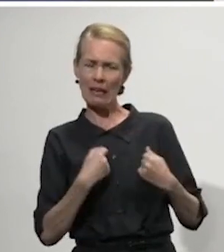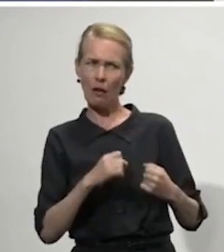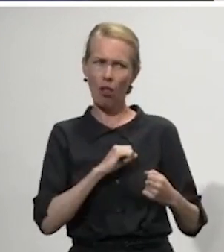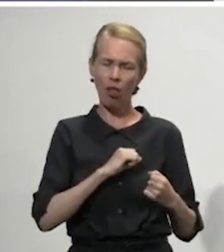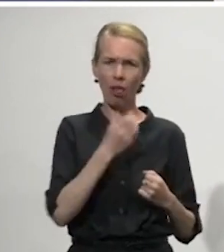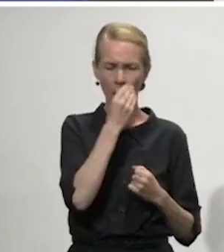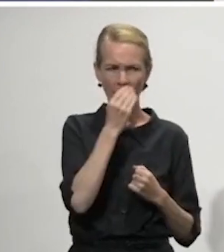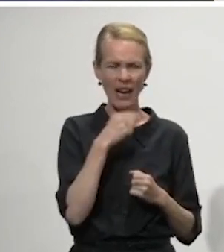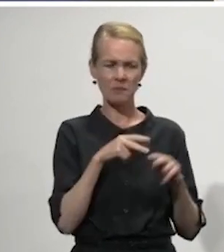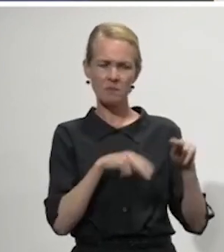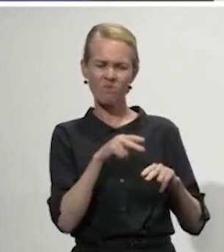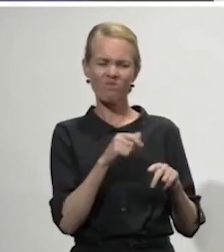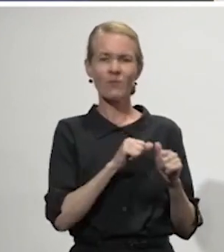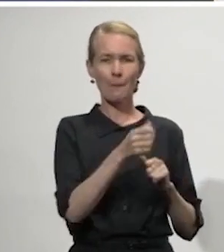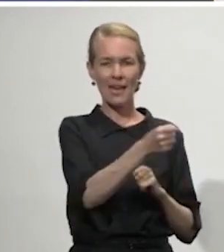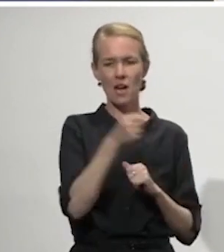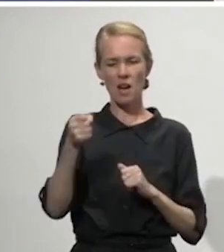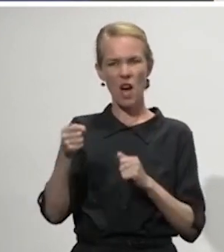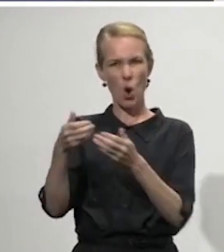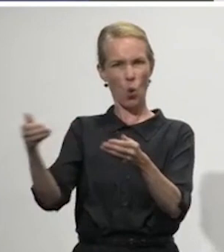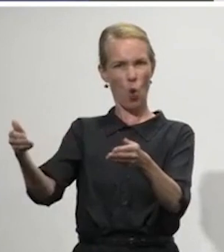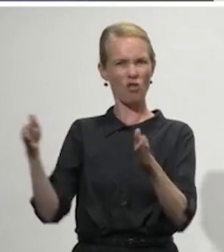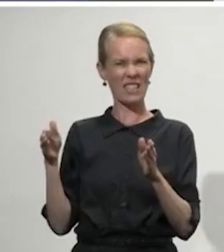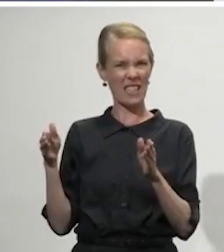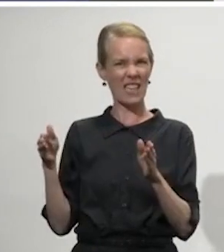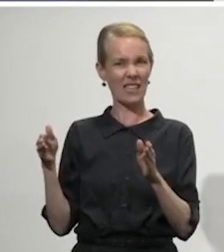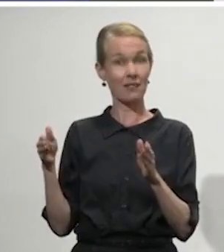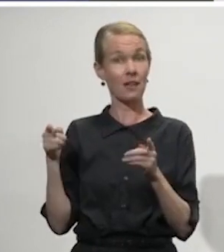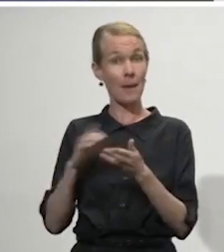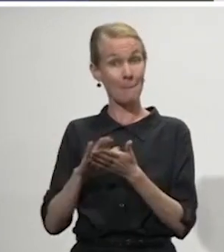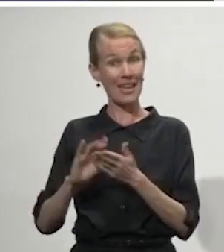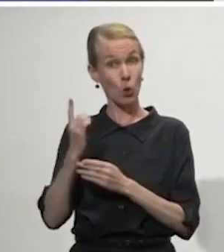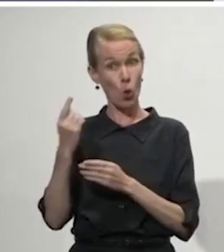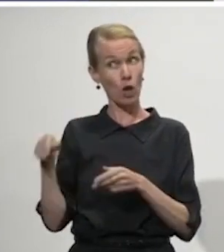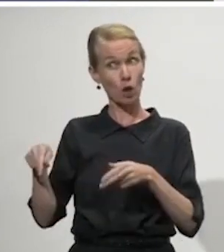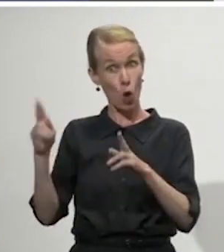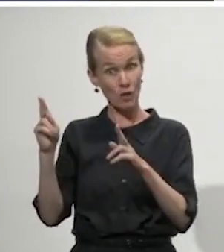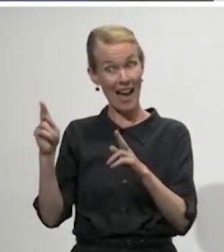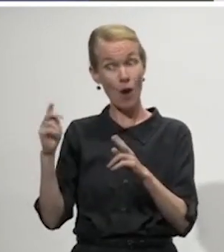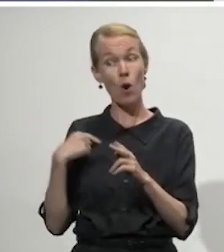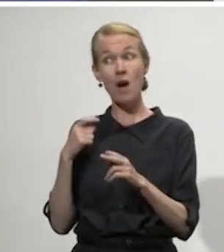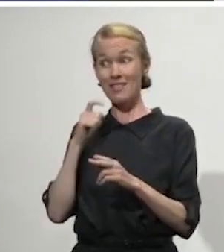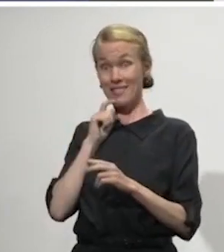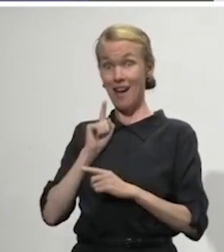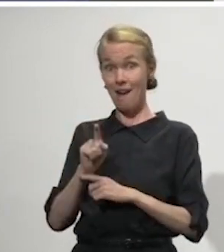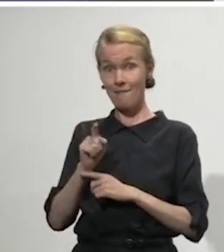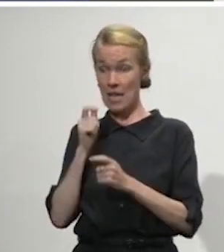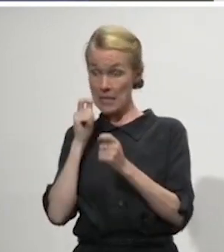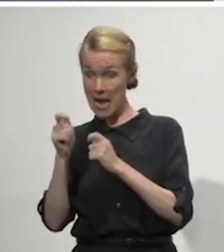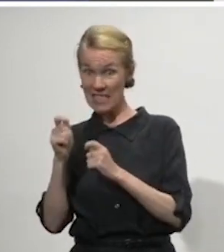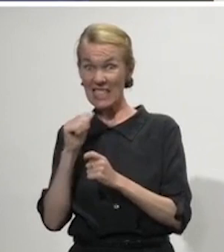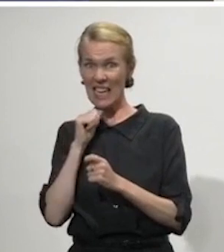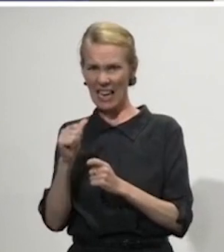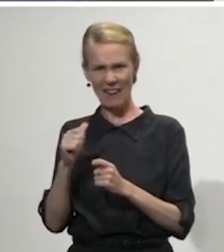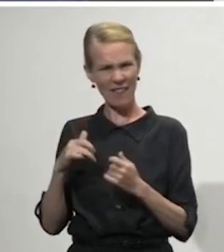to a quarantine location which is a hotel in Auckland where they are tested and then of course cared for if they have